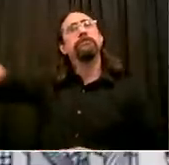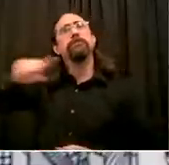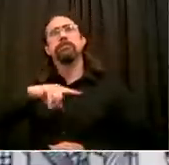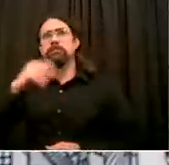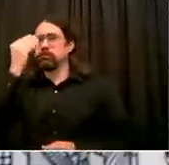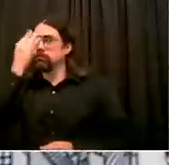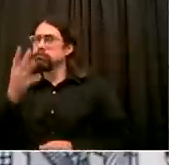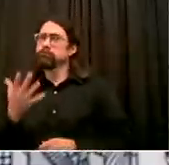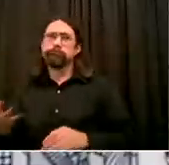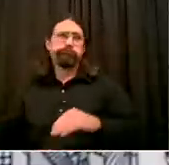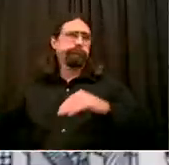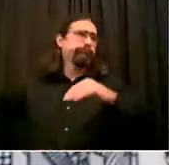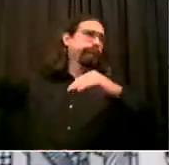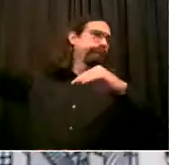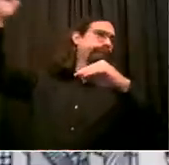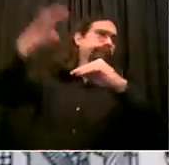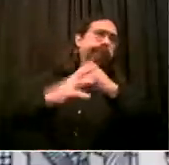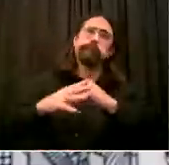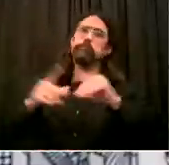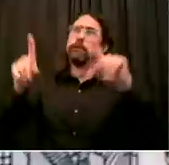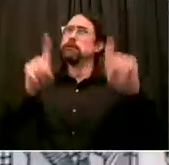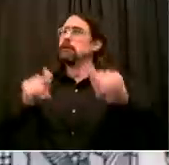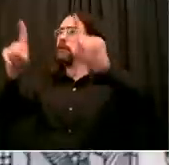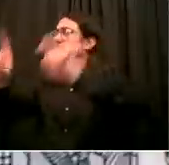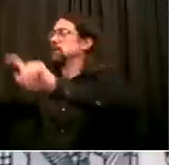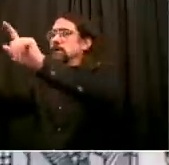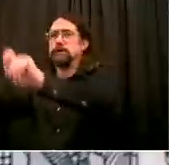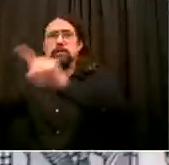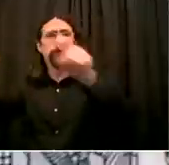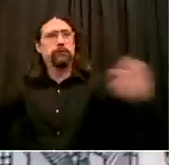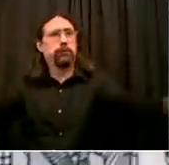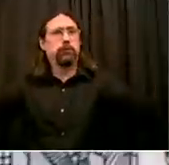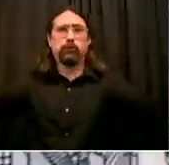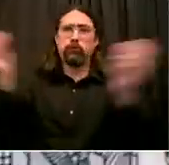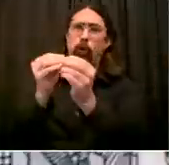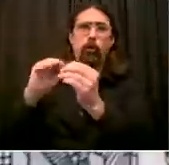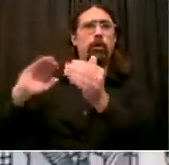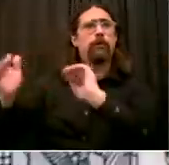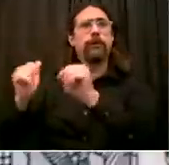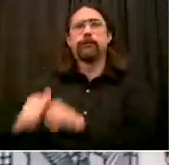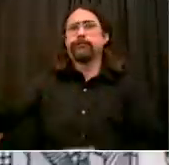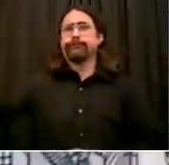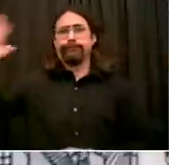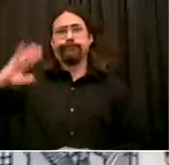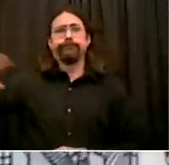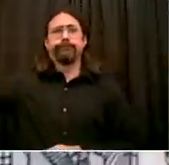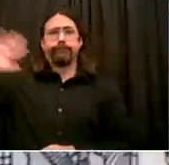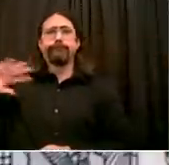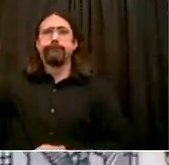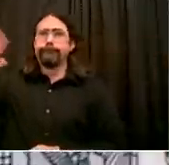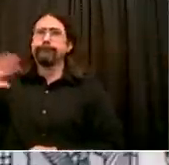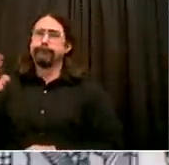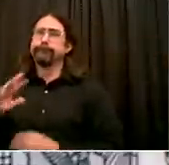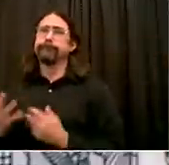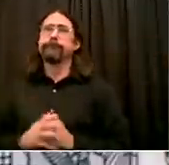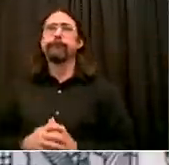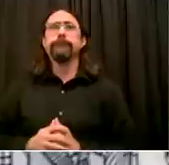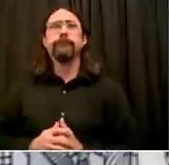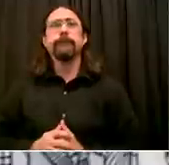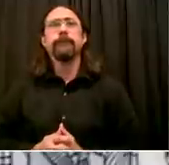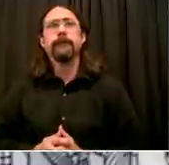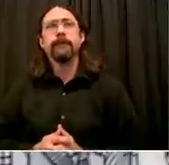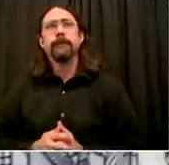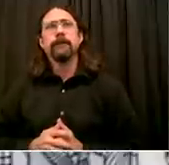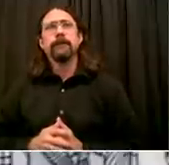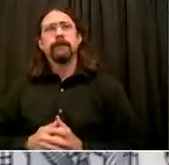results and four positives. This is all testing of teachers and staff in those schools. I mean, everything